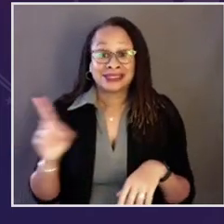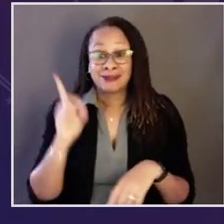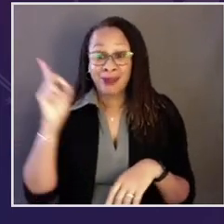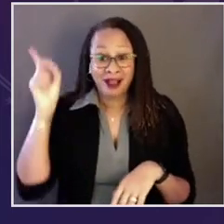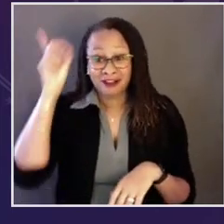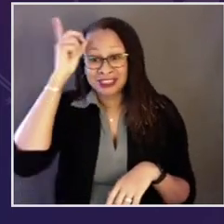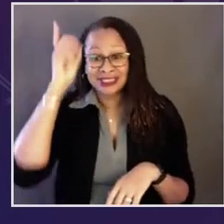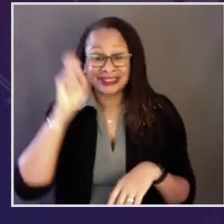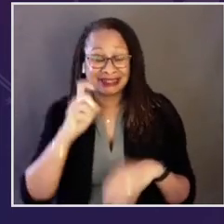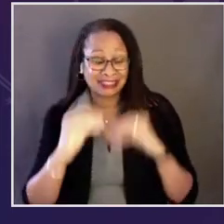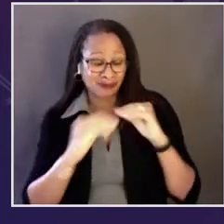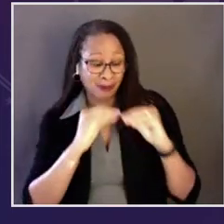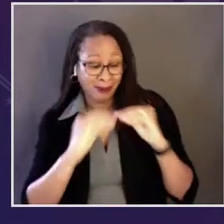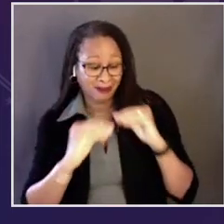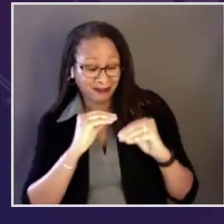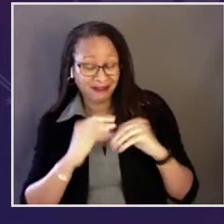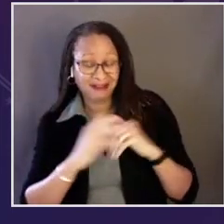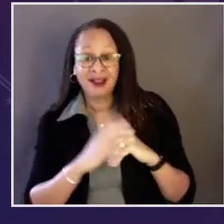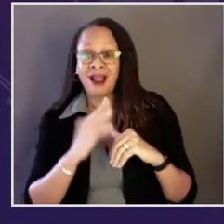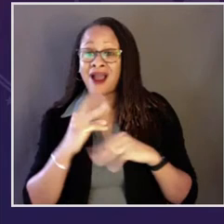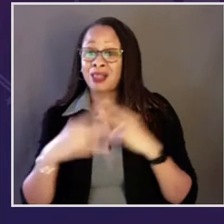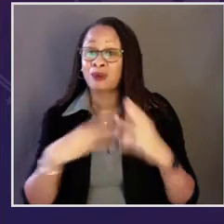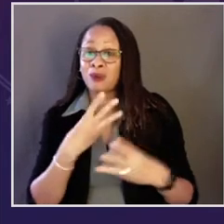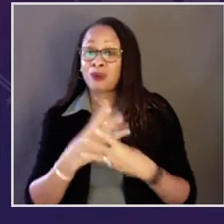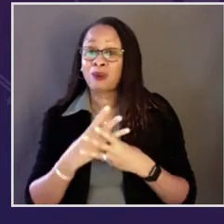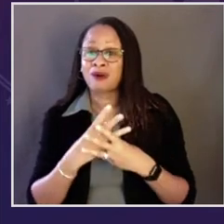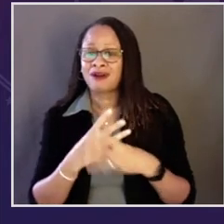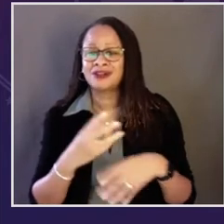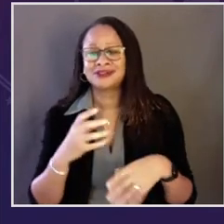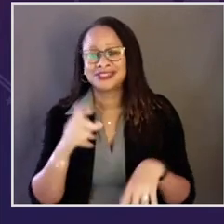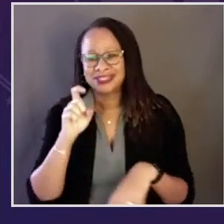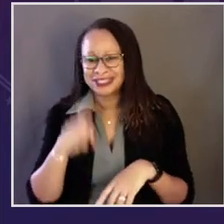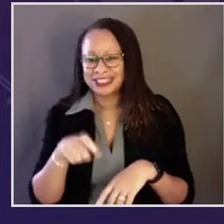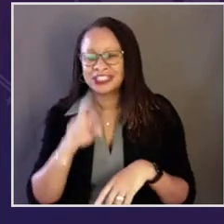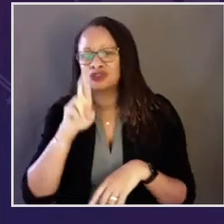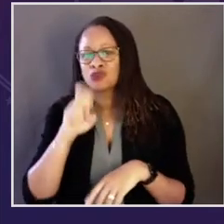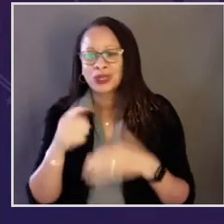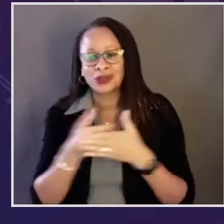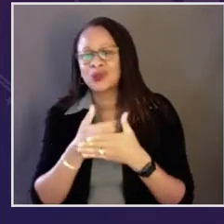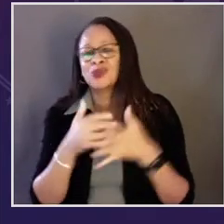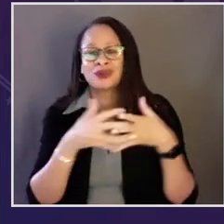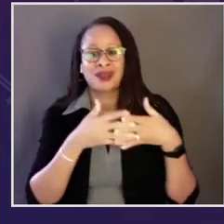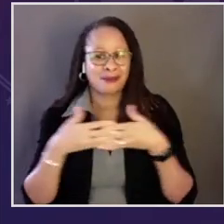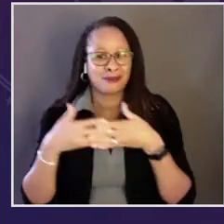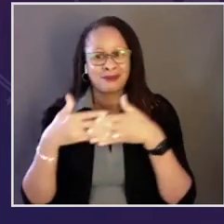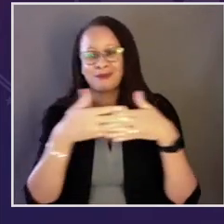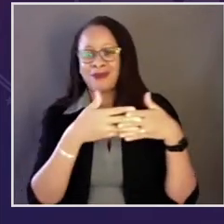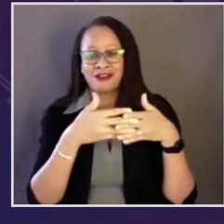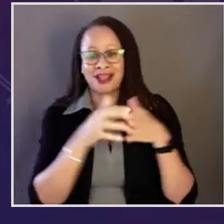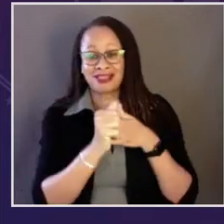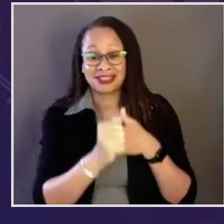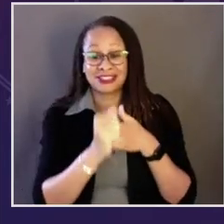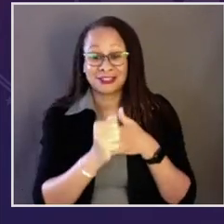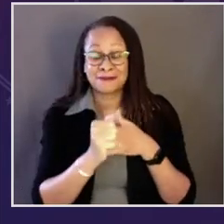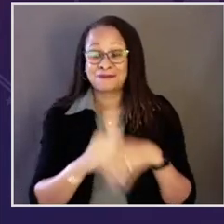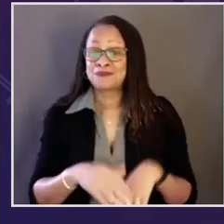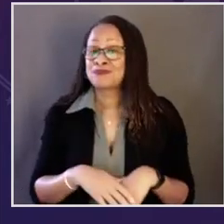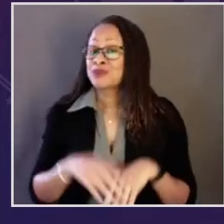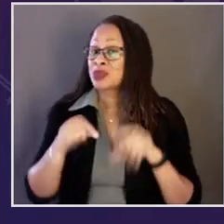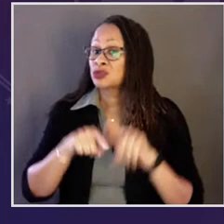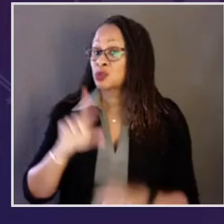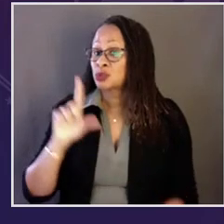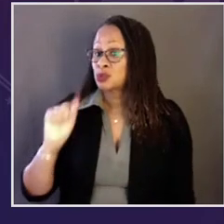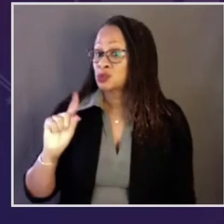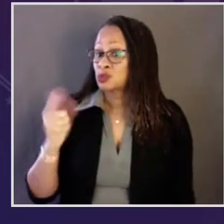climate in need of healing, a democracy in need of repair, and a world in need of